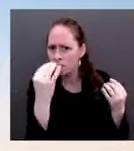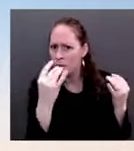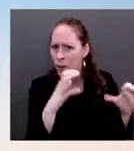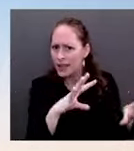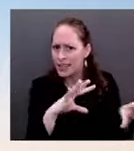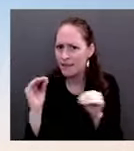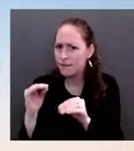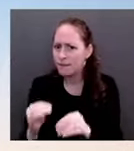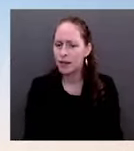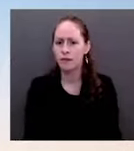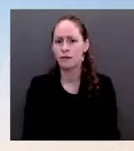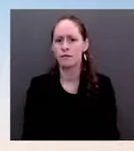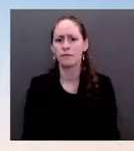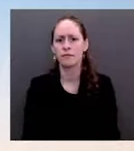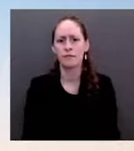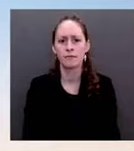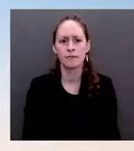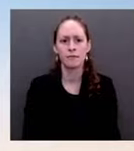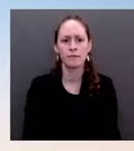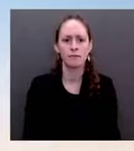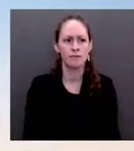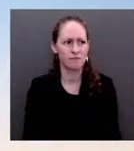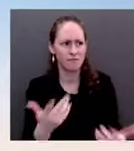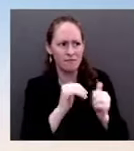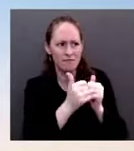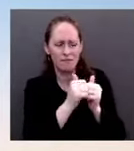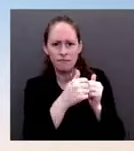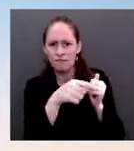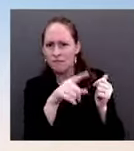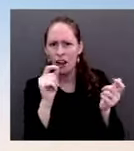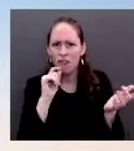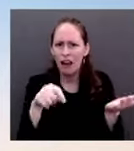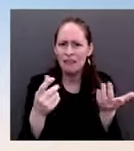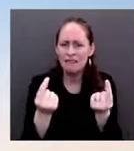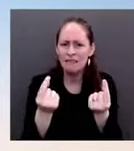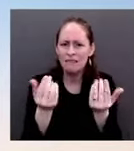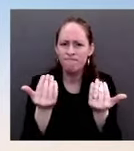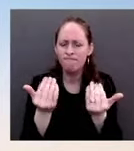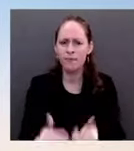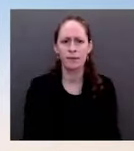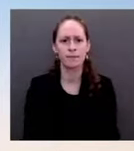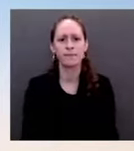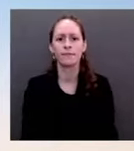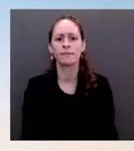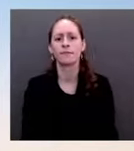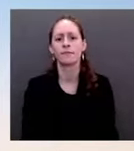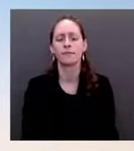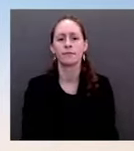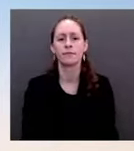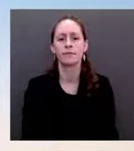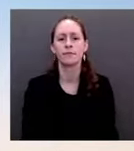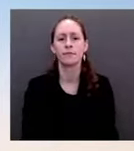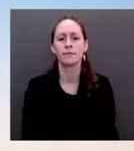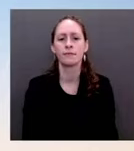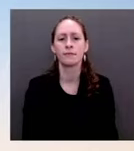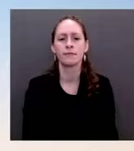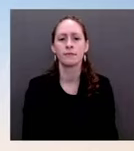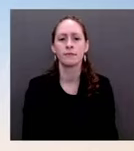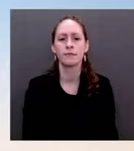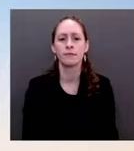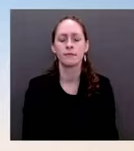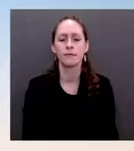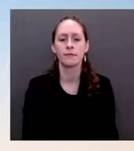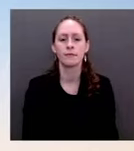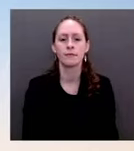a Level 4 travel advisory for Ukraine for COVID and have advised that U.S. — have been advising that U.S. should be aware of reports that Russia is